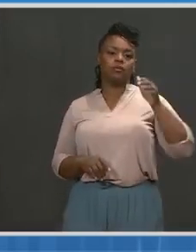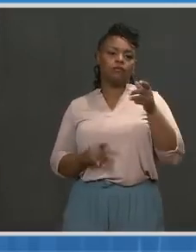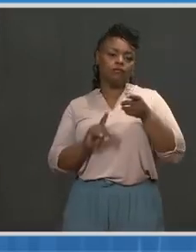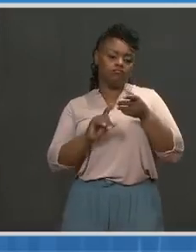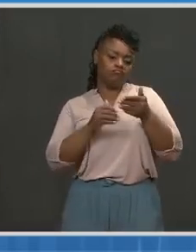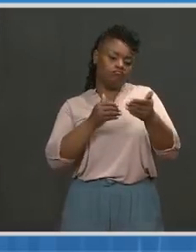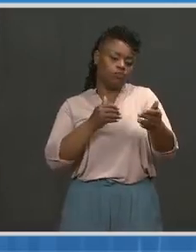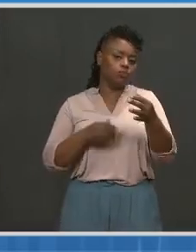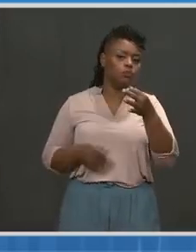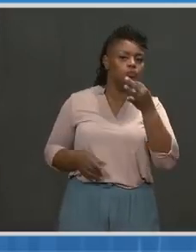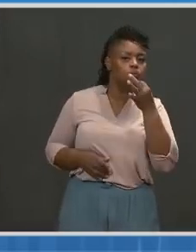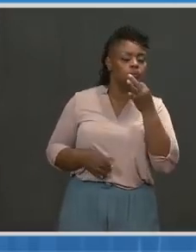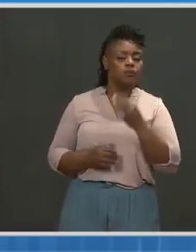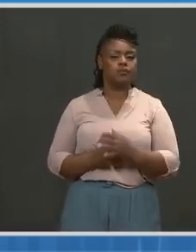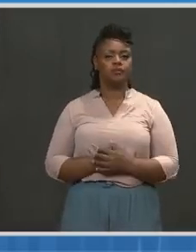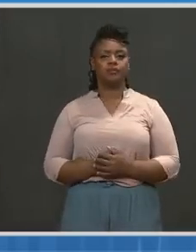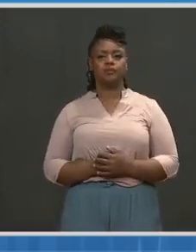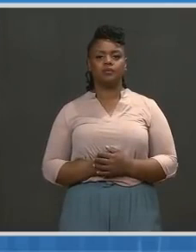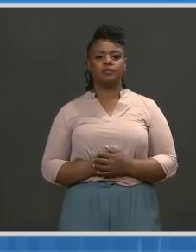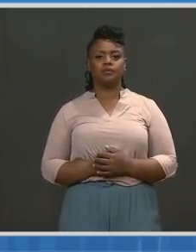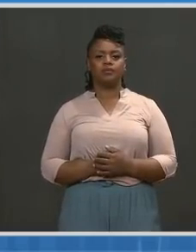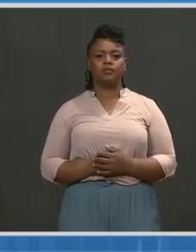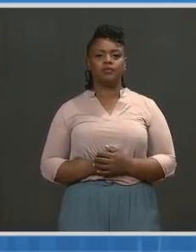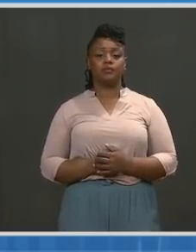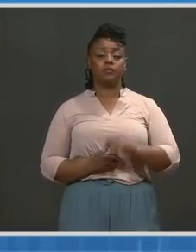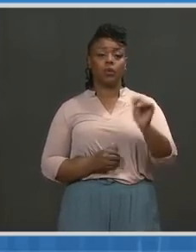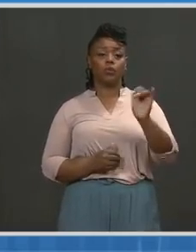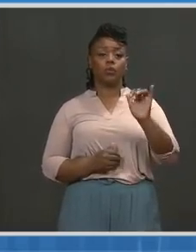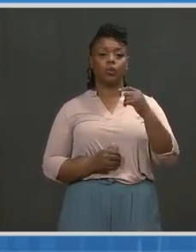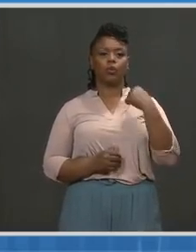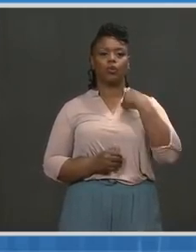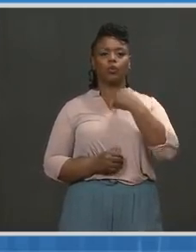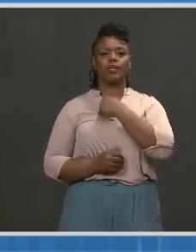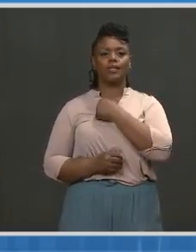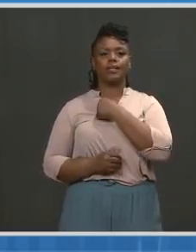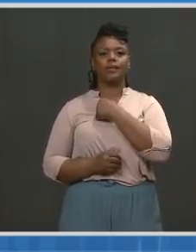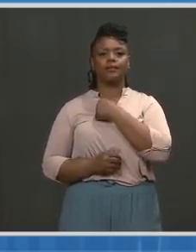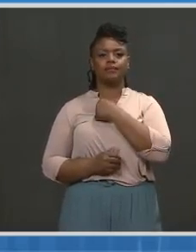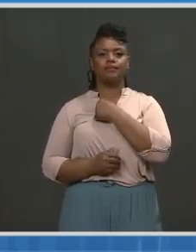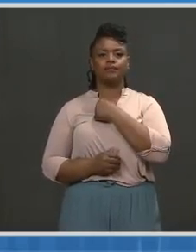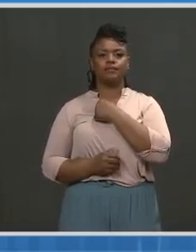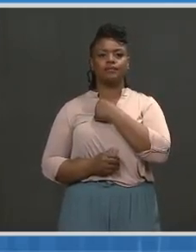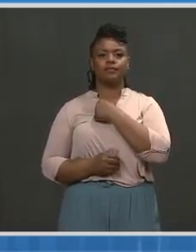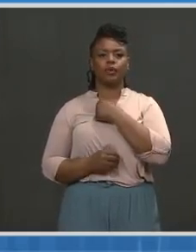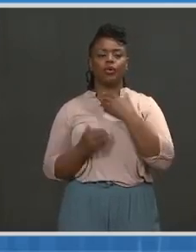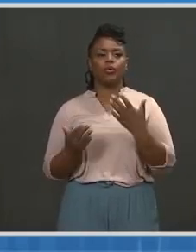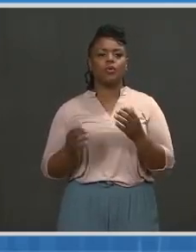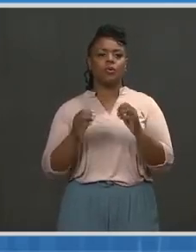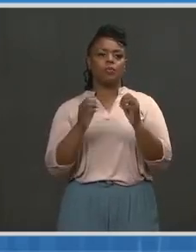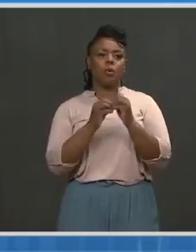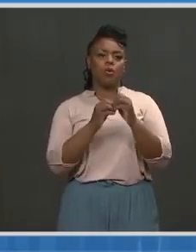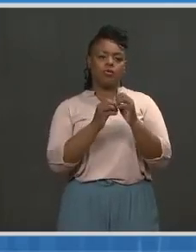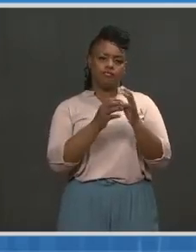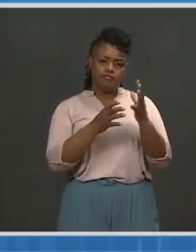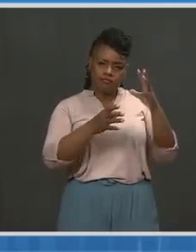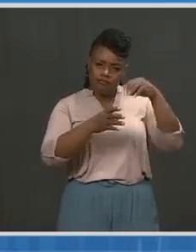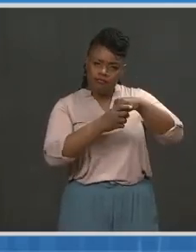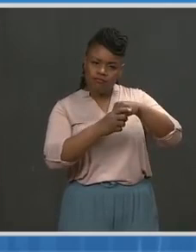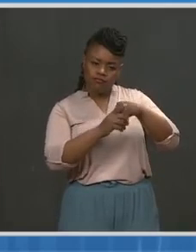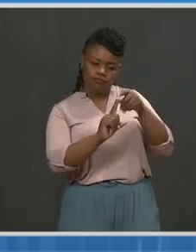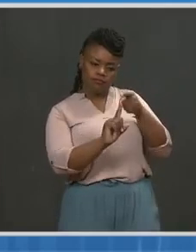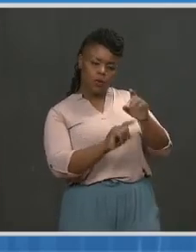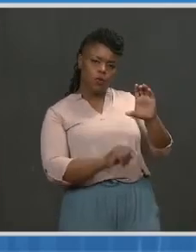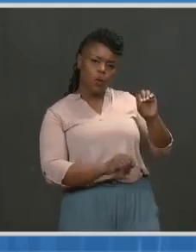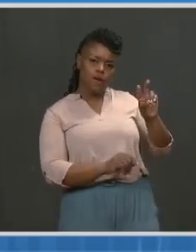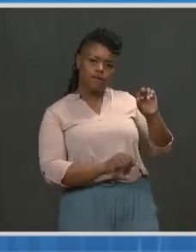is. Dr. Fauci. in the future, we might be able to help them. But also, as Andy said, we really are now taking a very active role